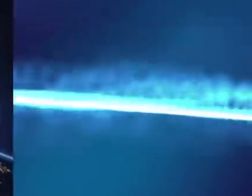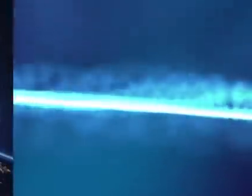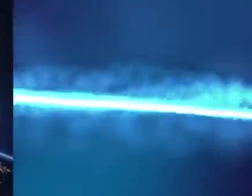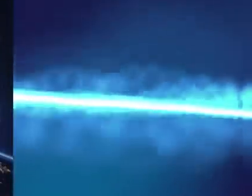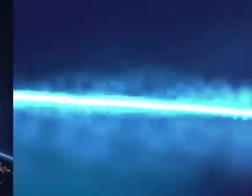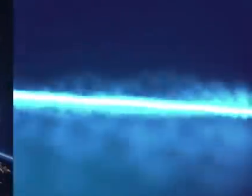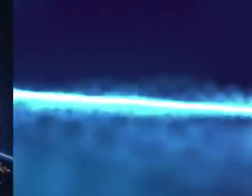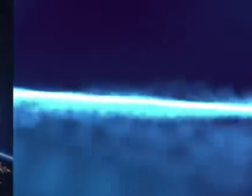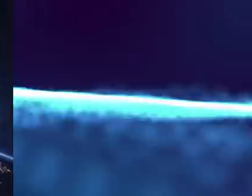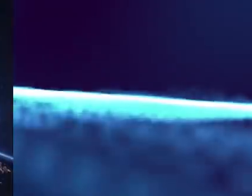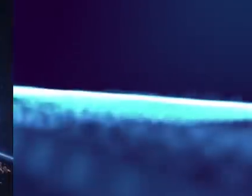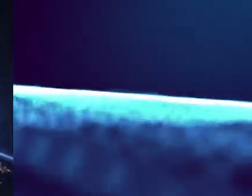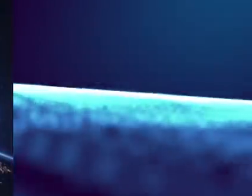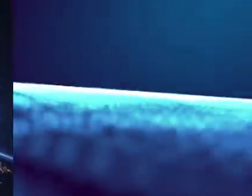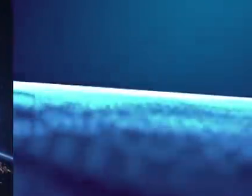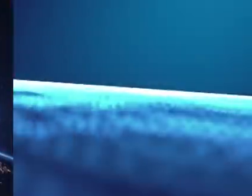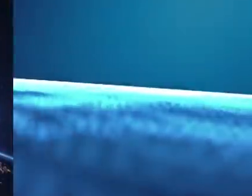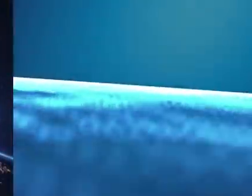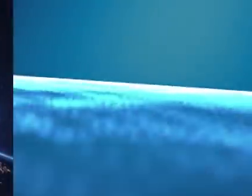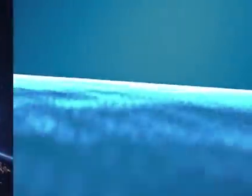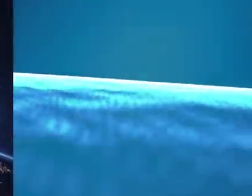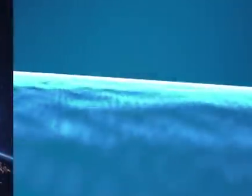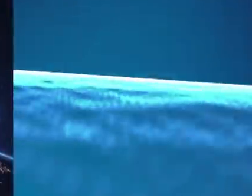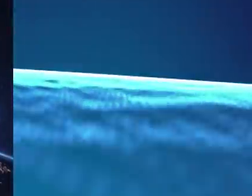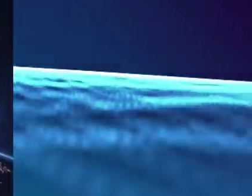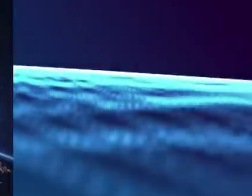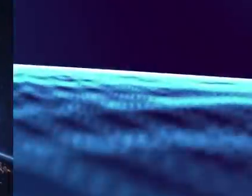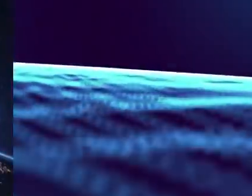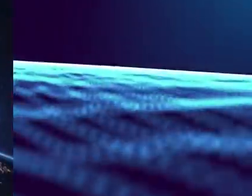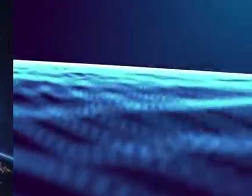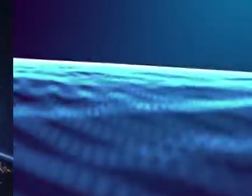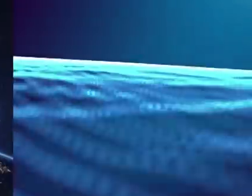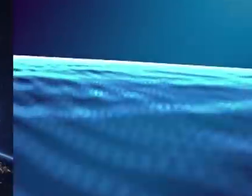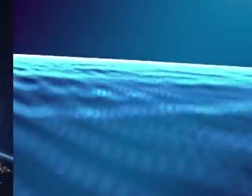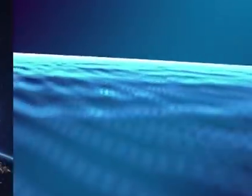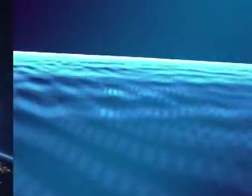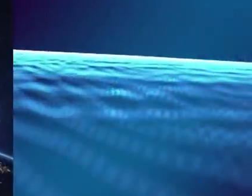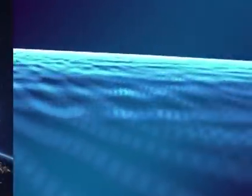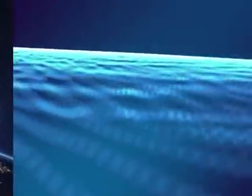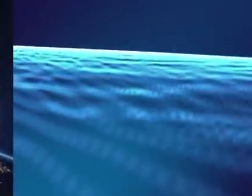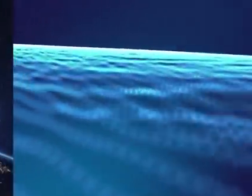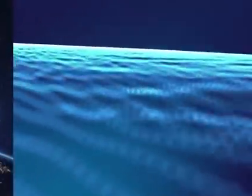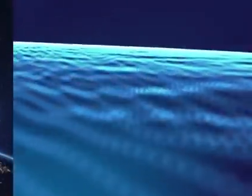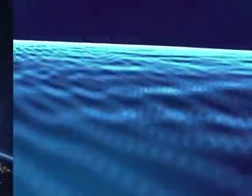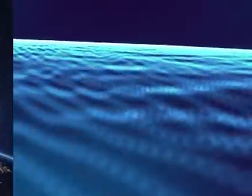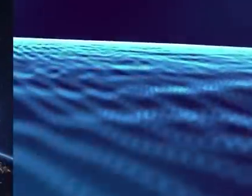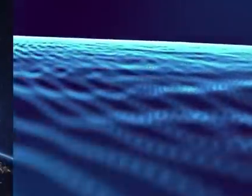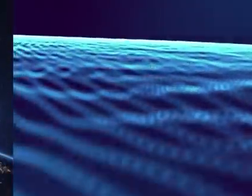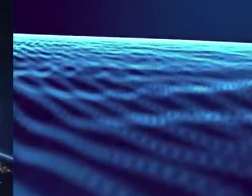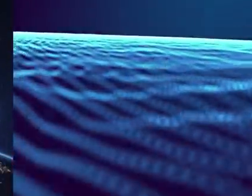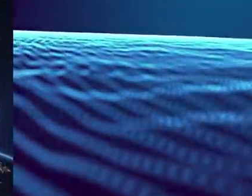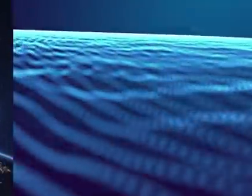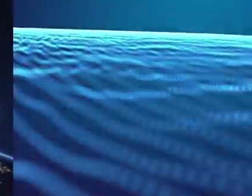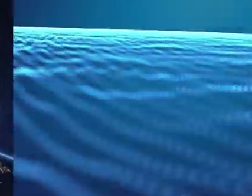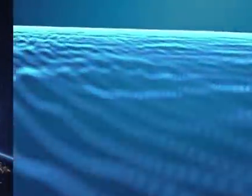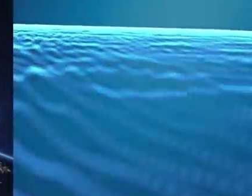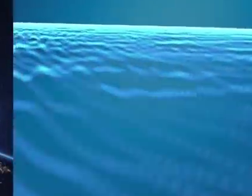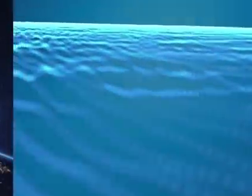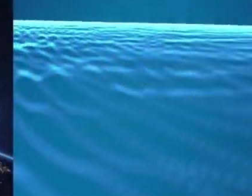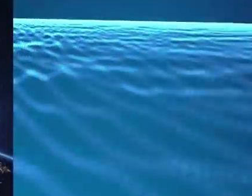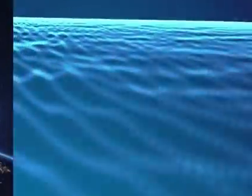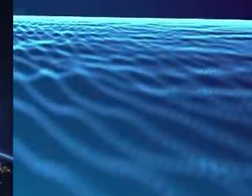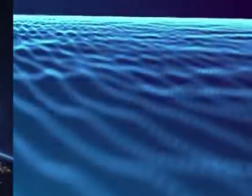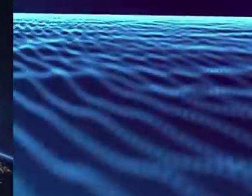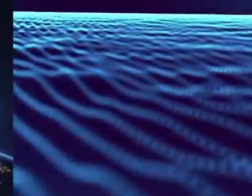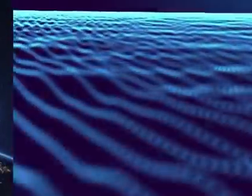certainly, we've noticed that some of the young persons, and when I say young, I'm talking about from 18 to 40,